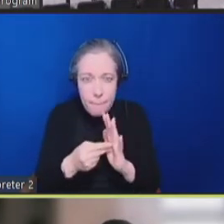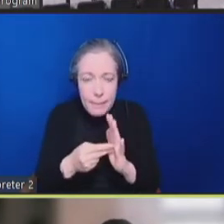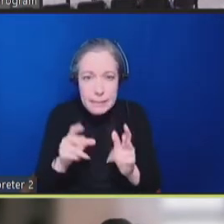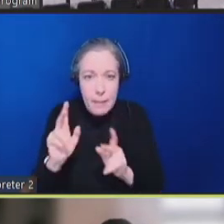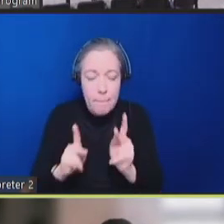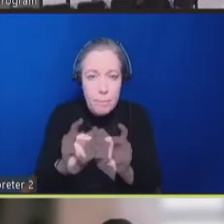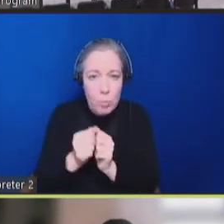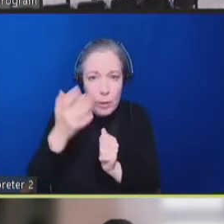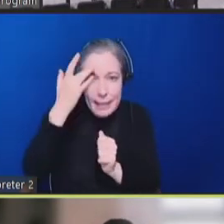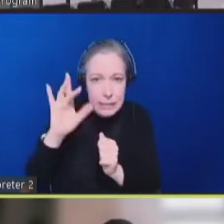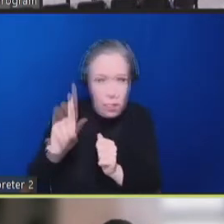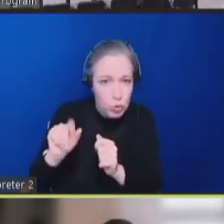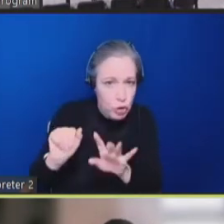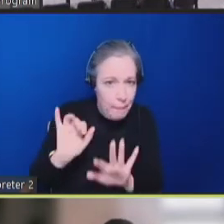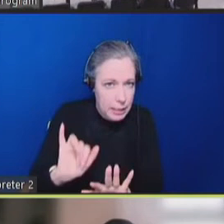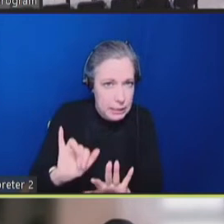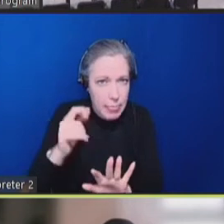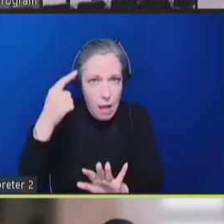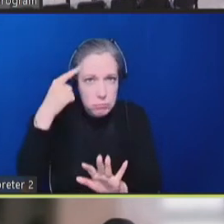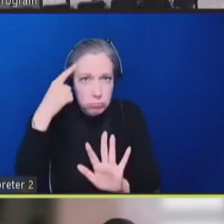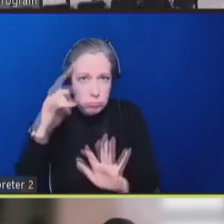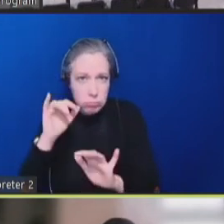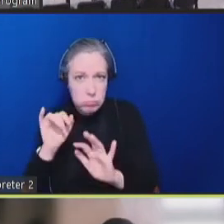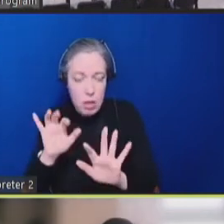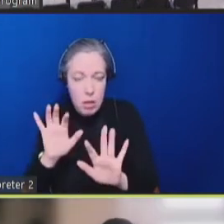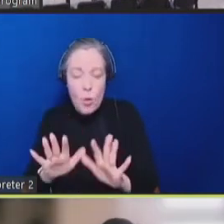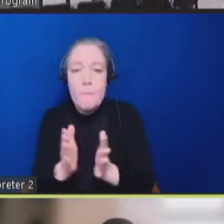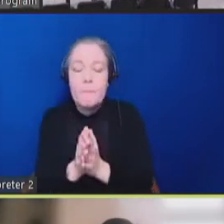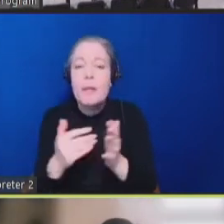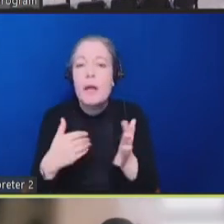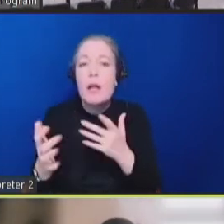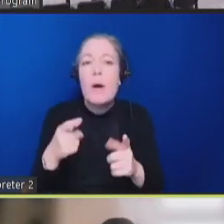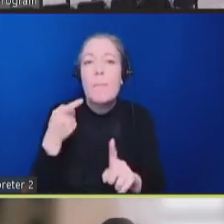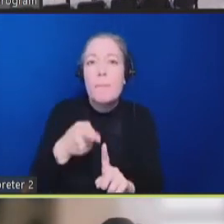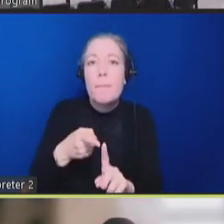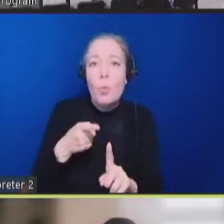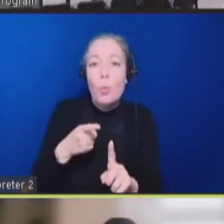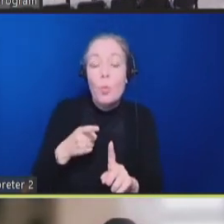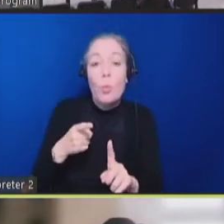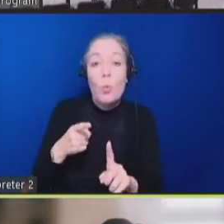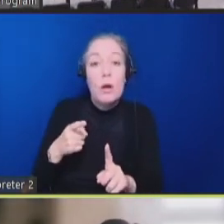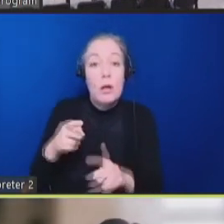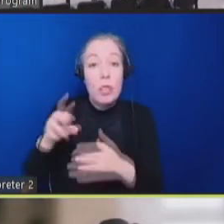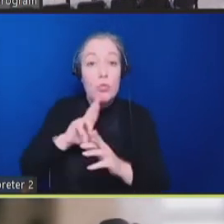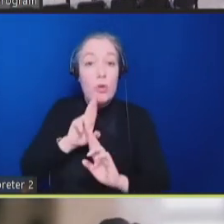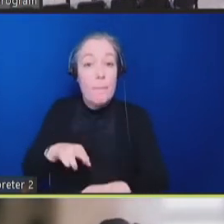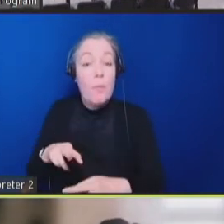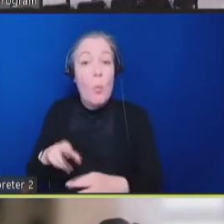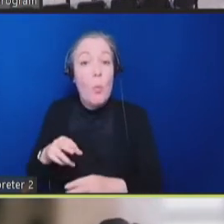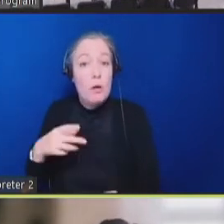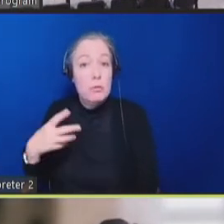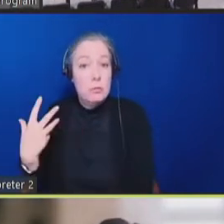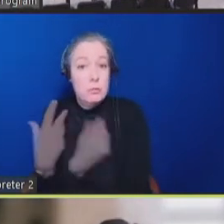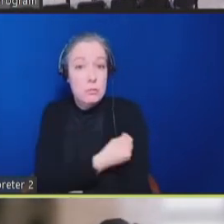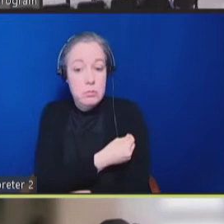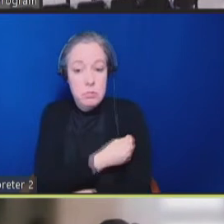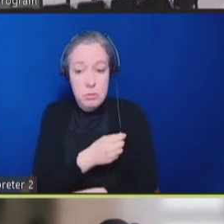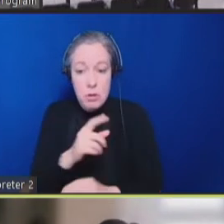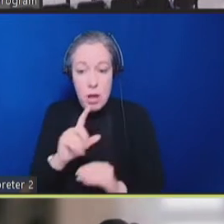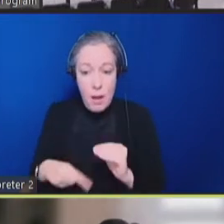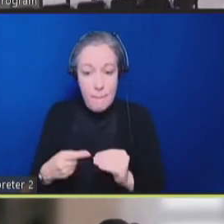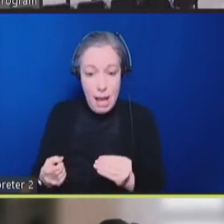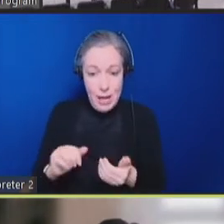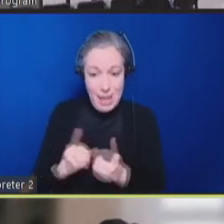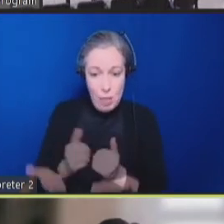rule that came out about vaccine reporting education and offering the vaccine